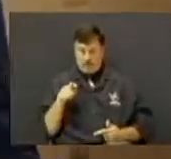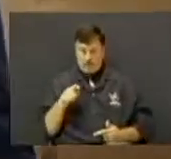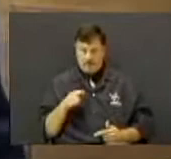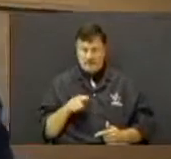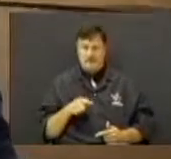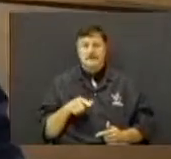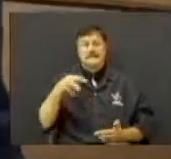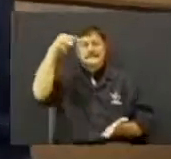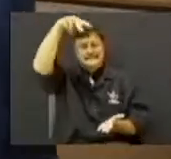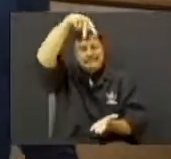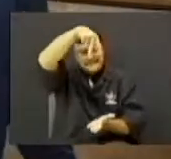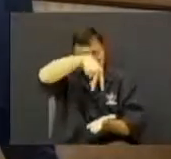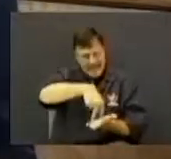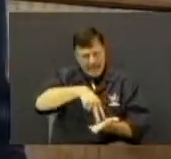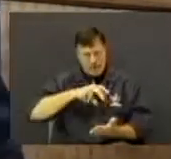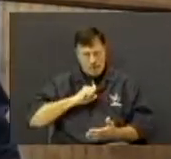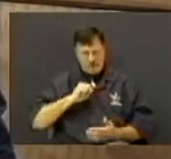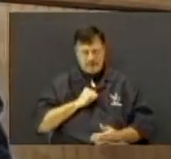Smith, stand.